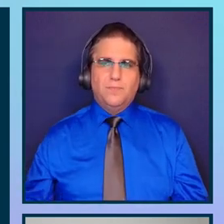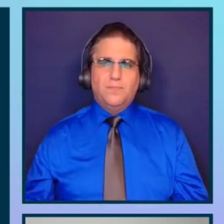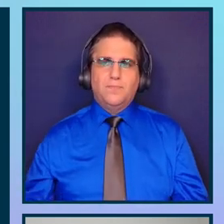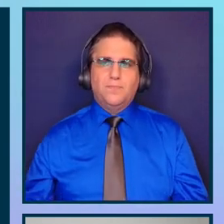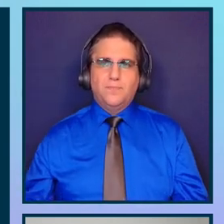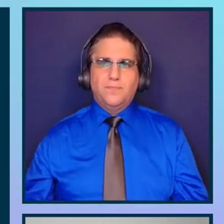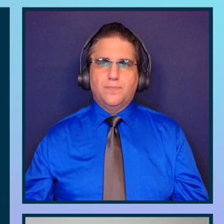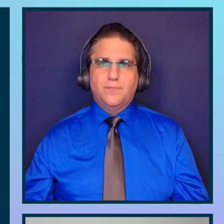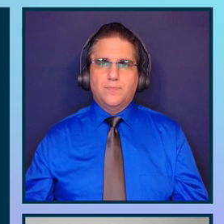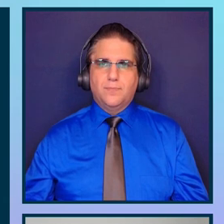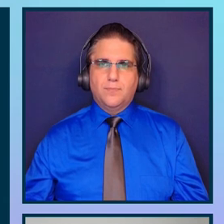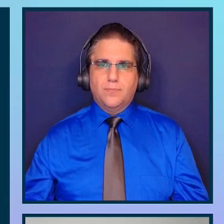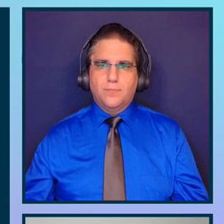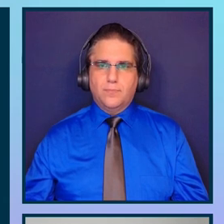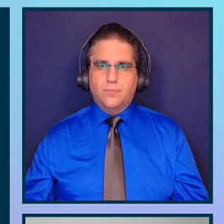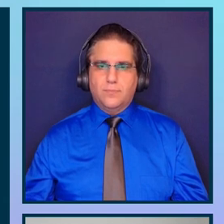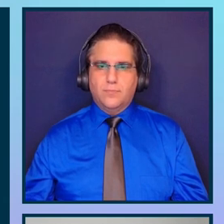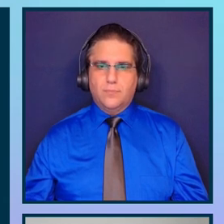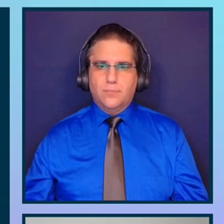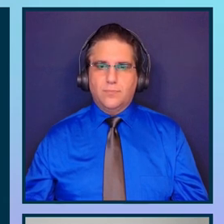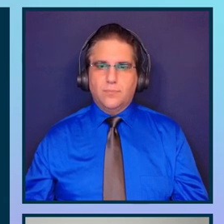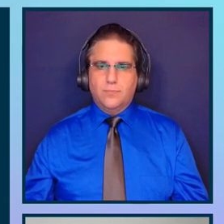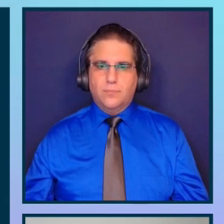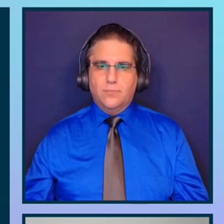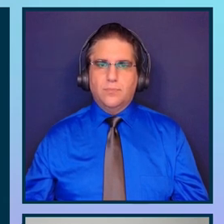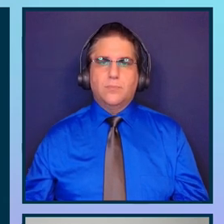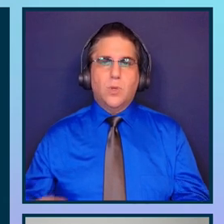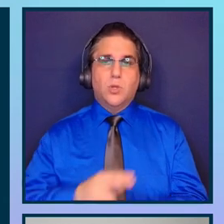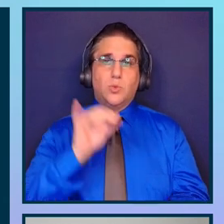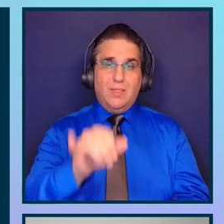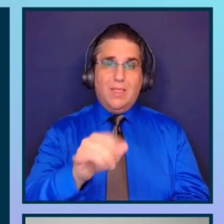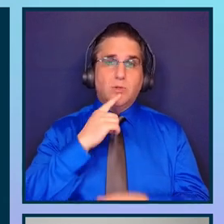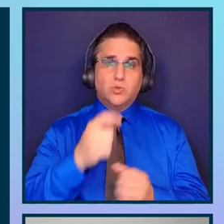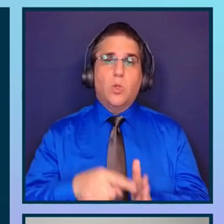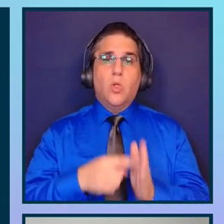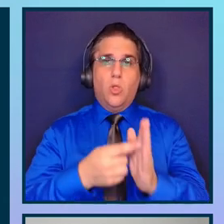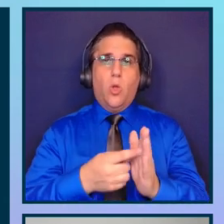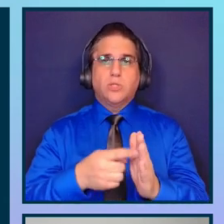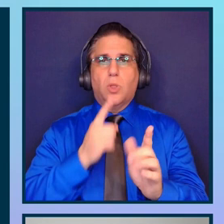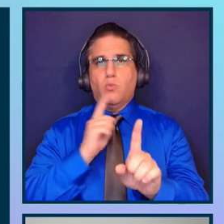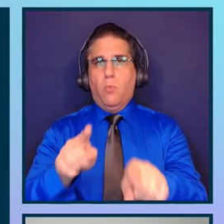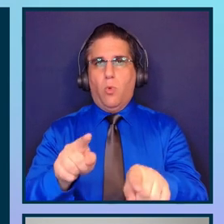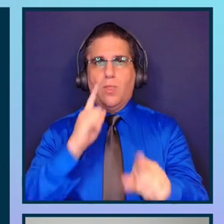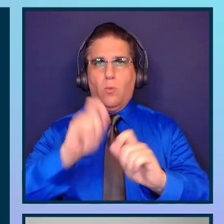the report that is going to generate after the tests are done. So